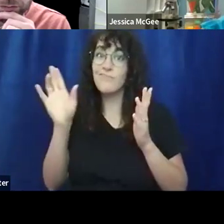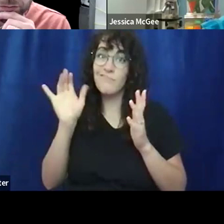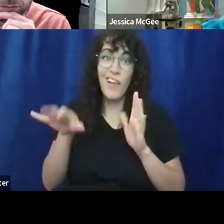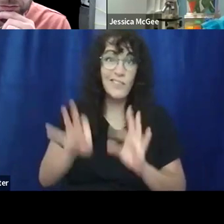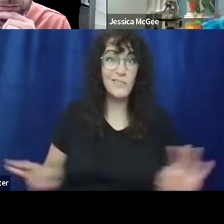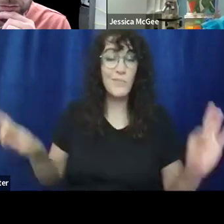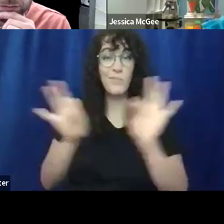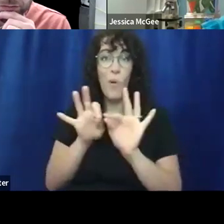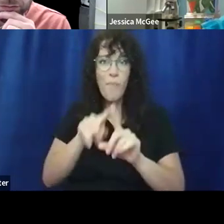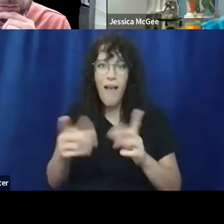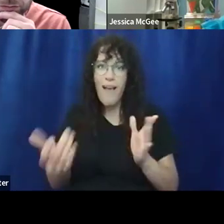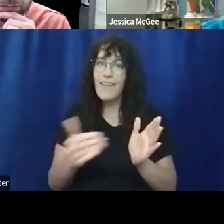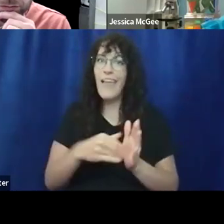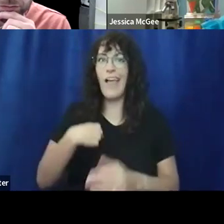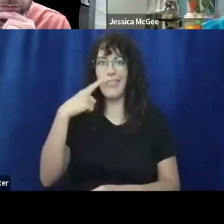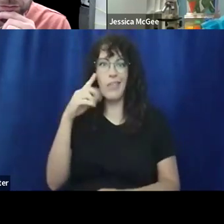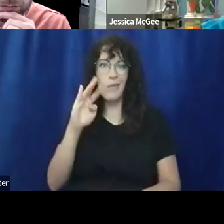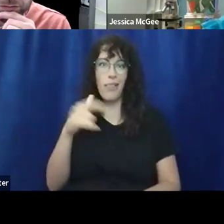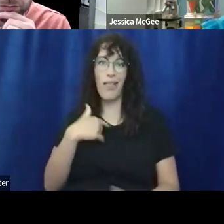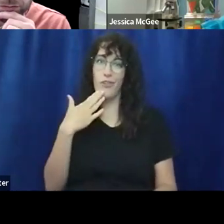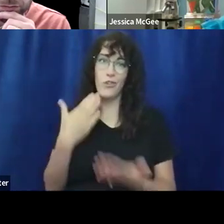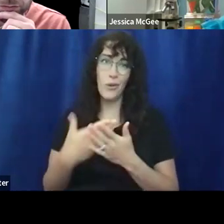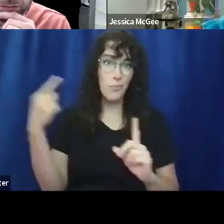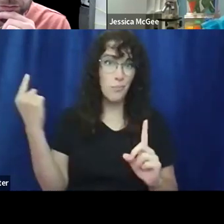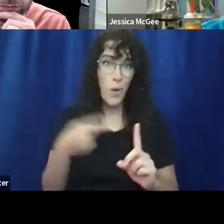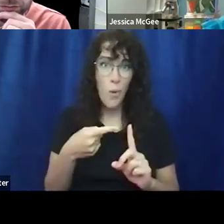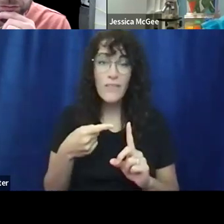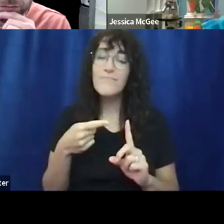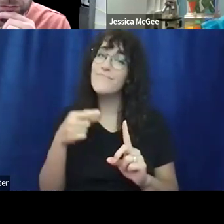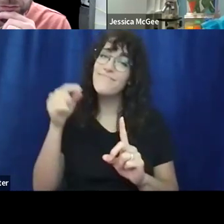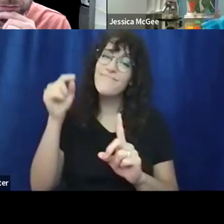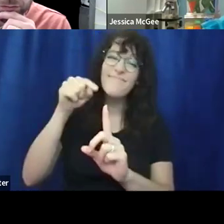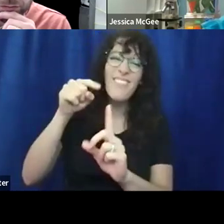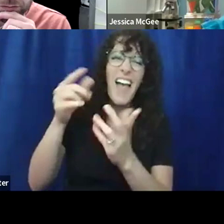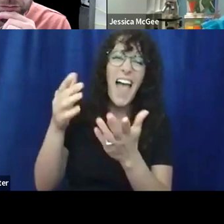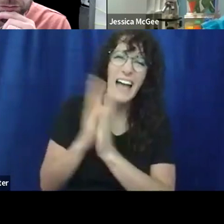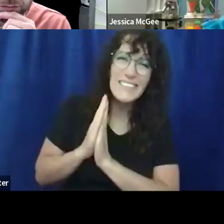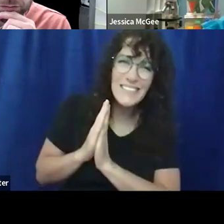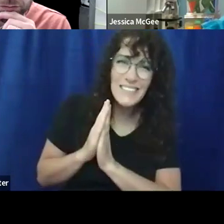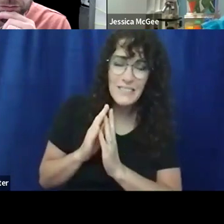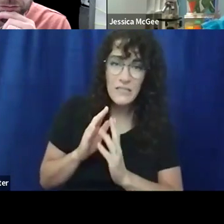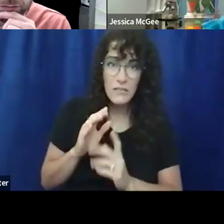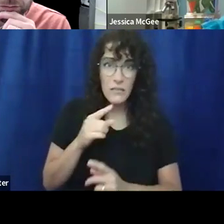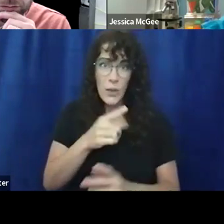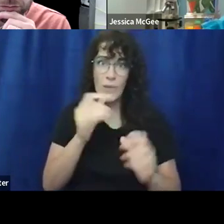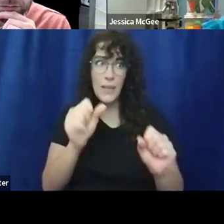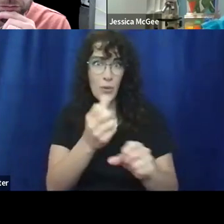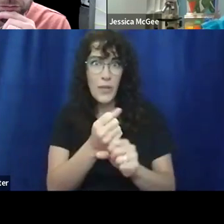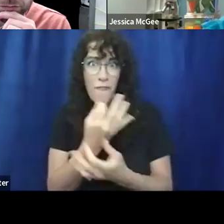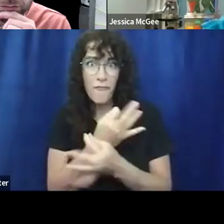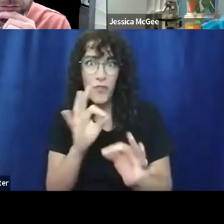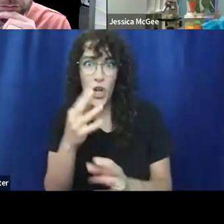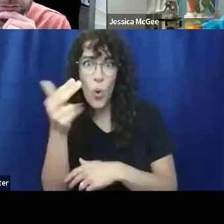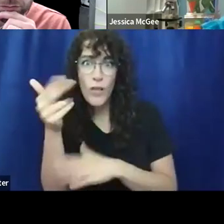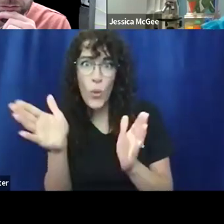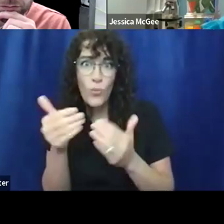very important. But again, I think Bill brought up an excellent point. Ask being able to ask, he was able to get free hotel rooms out of it. He was able to